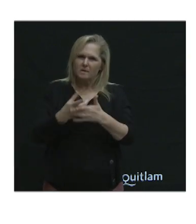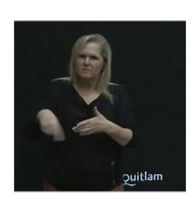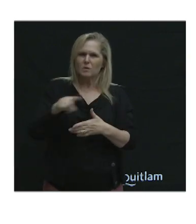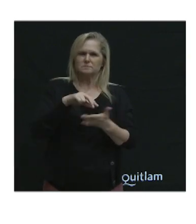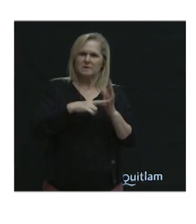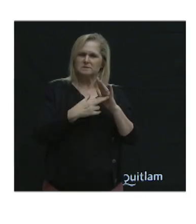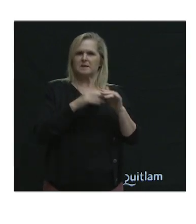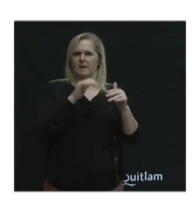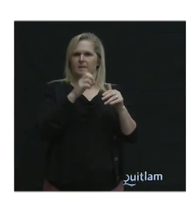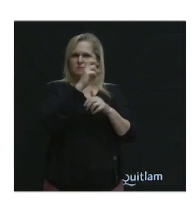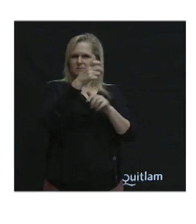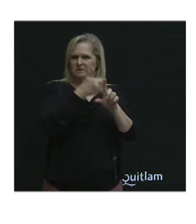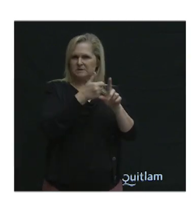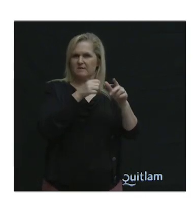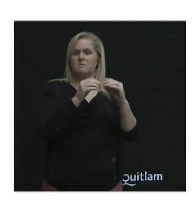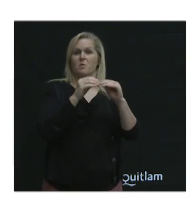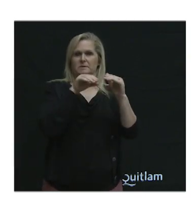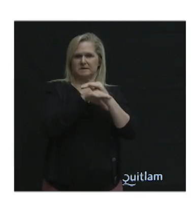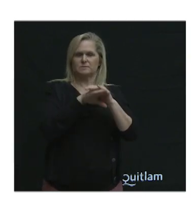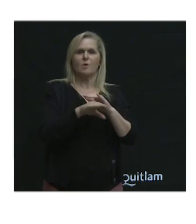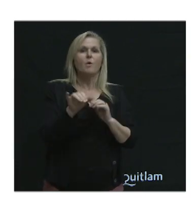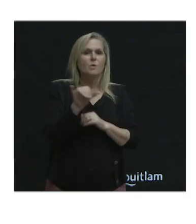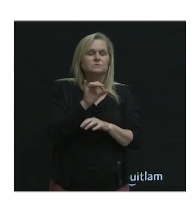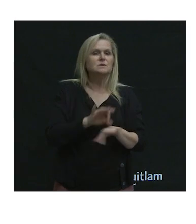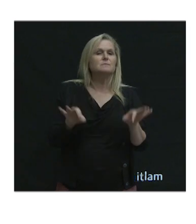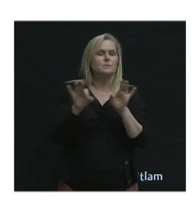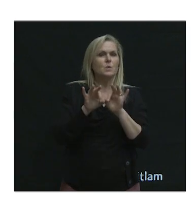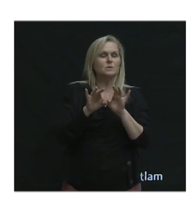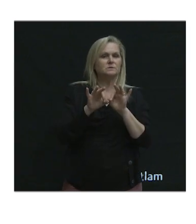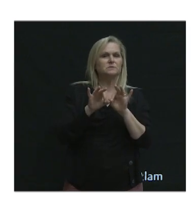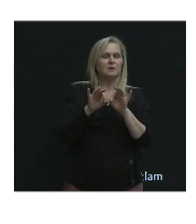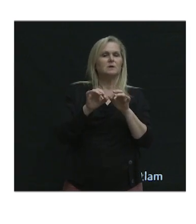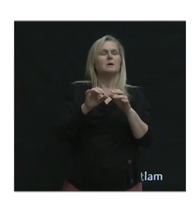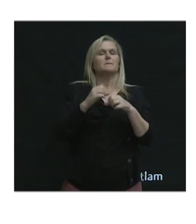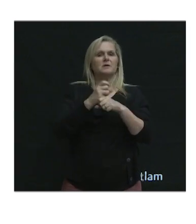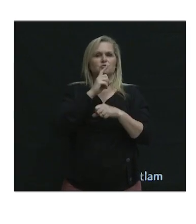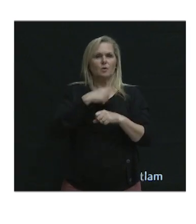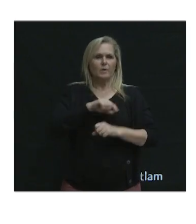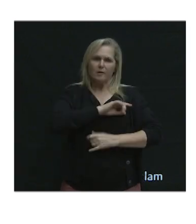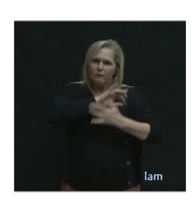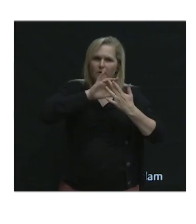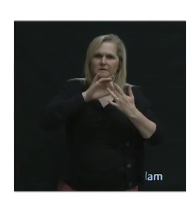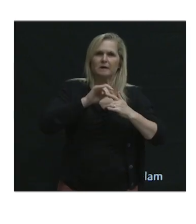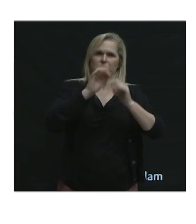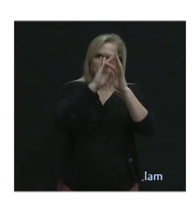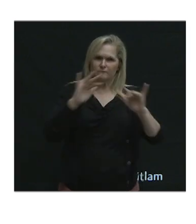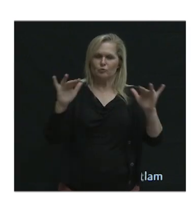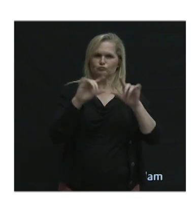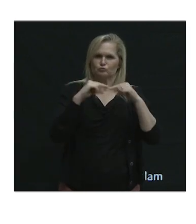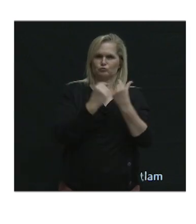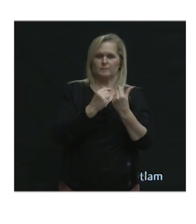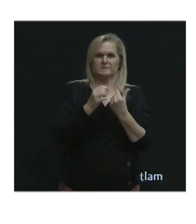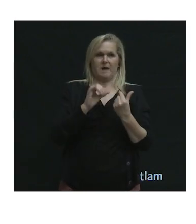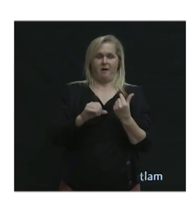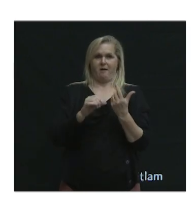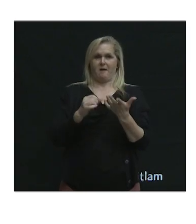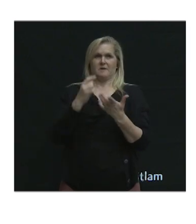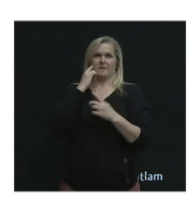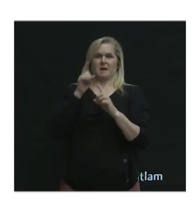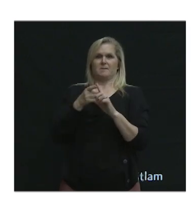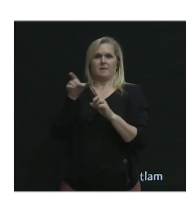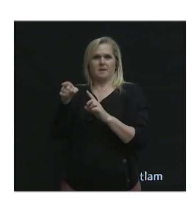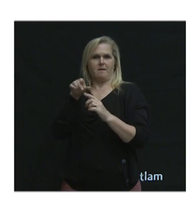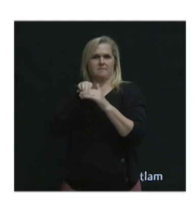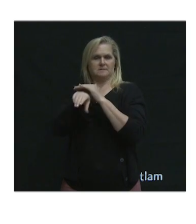accessible, it is also important to engage diverse groups in activities like accessibility audits so they can provide